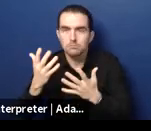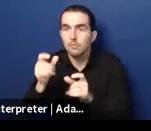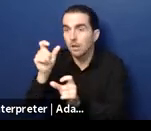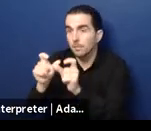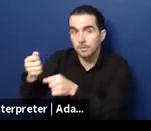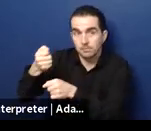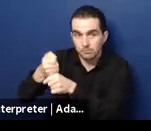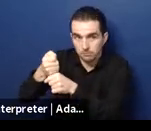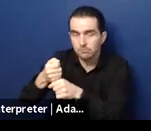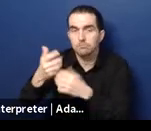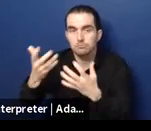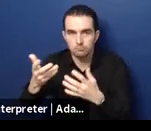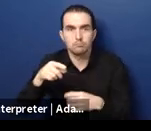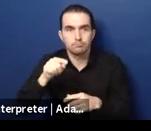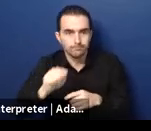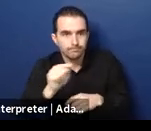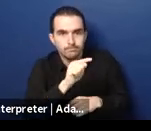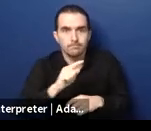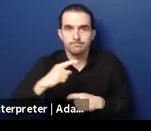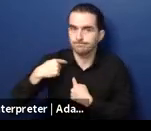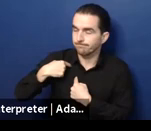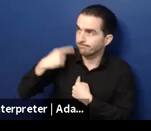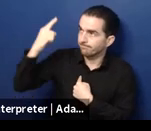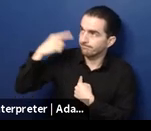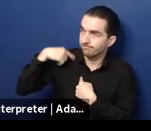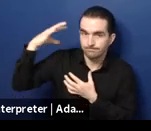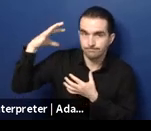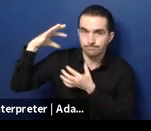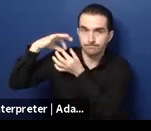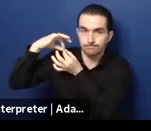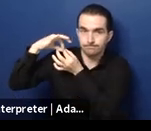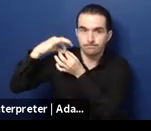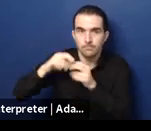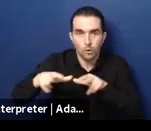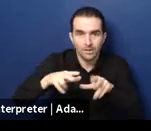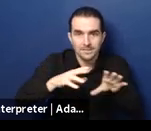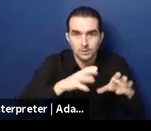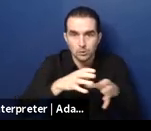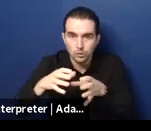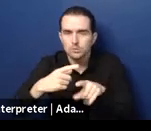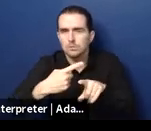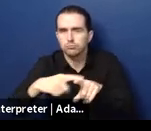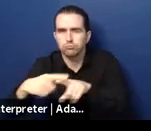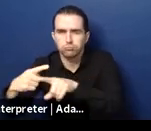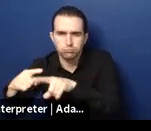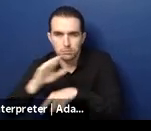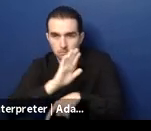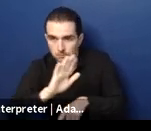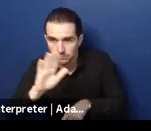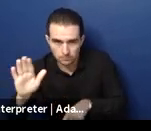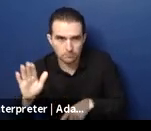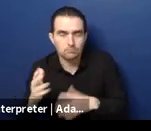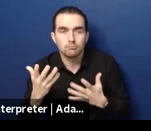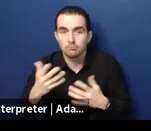Here we have the number of children with disabilities in public residential care at the end of the year, again,